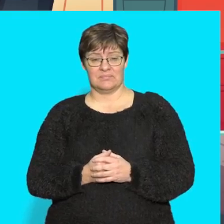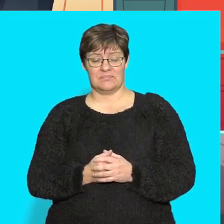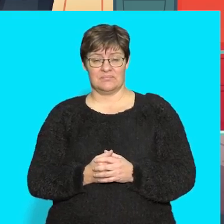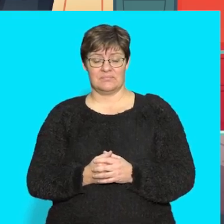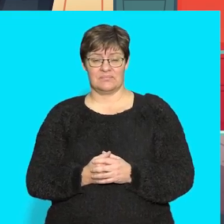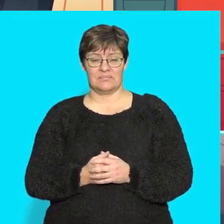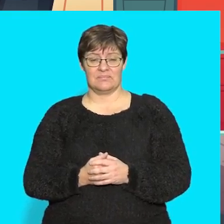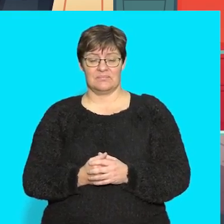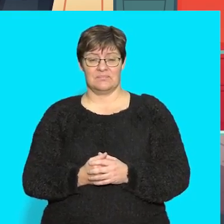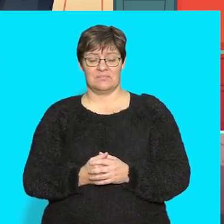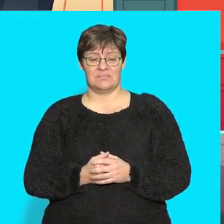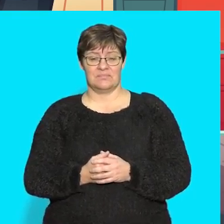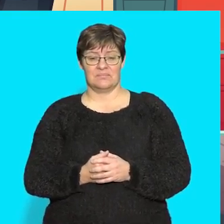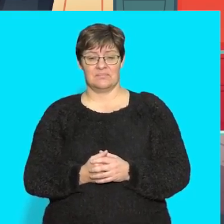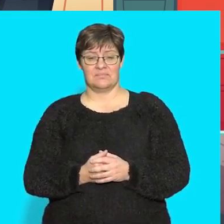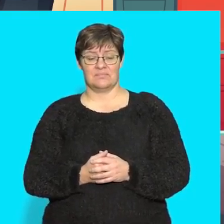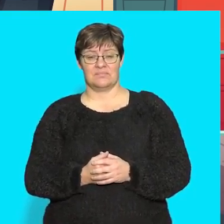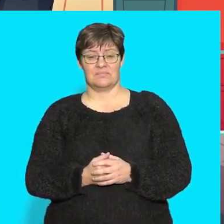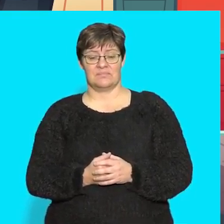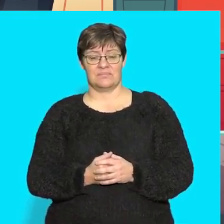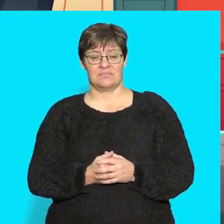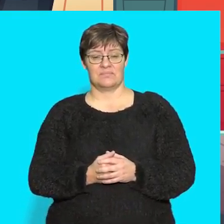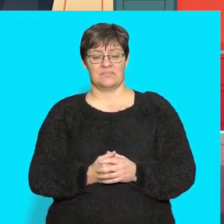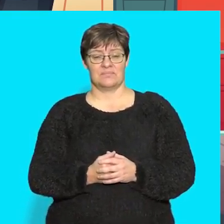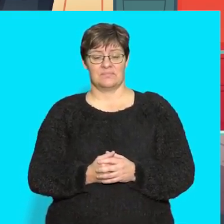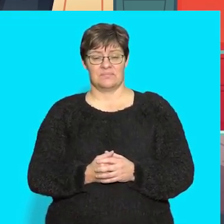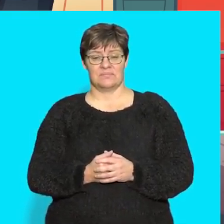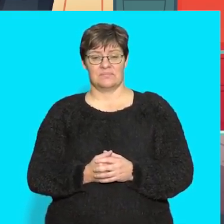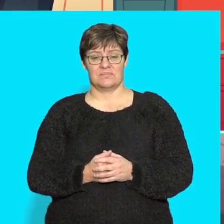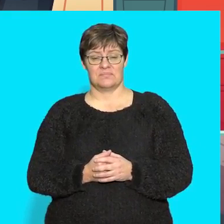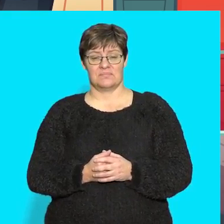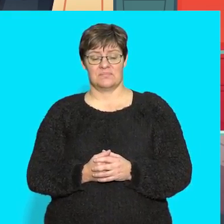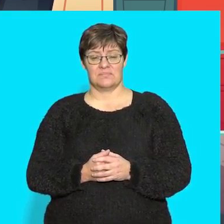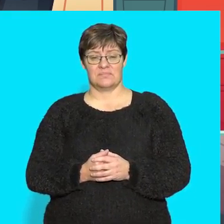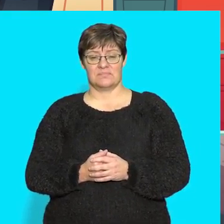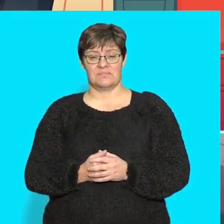do they help us?